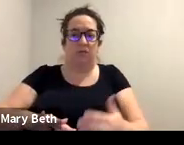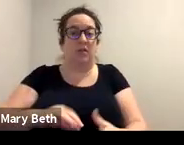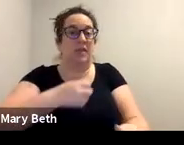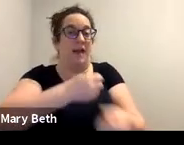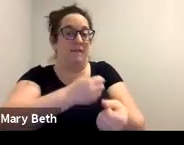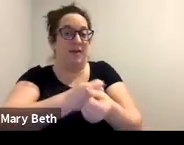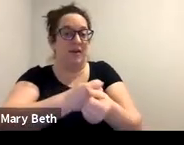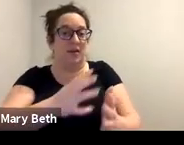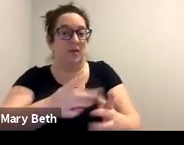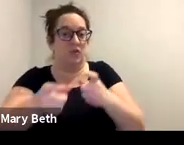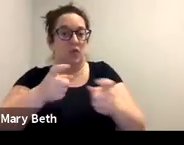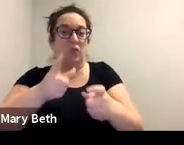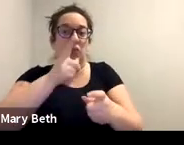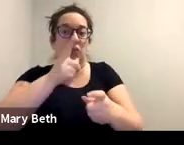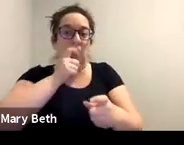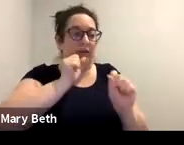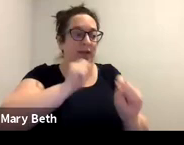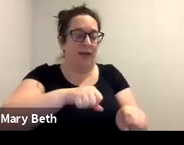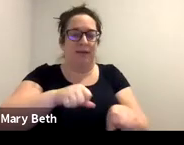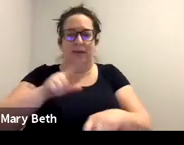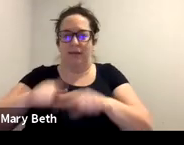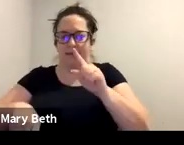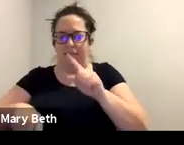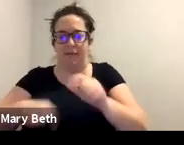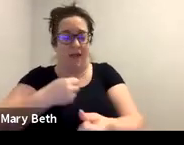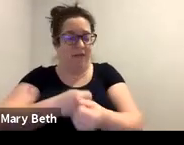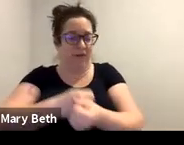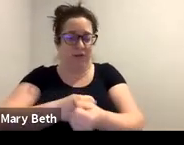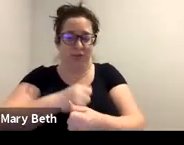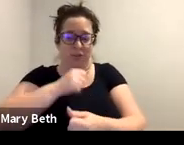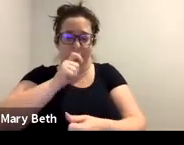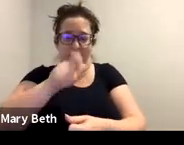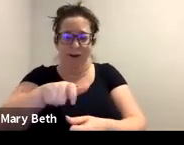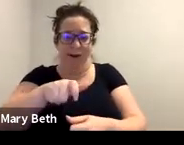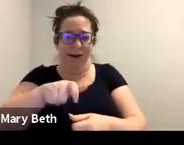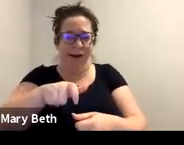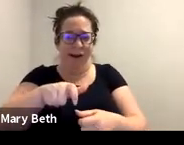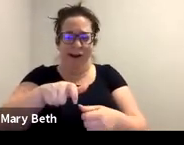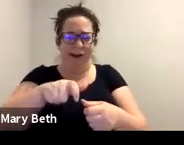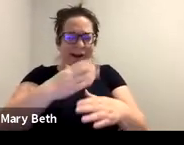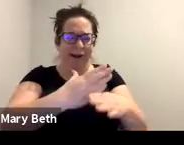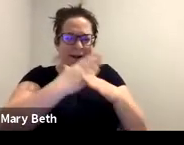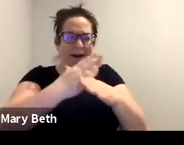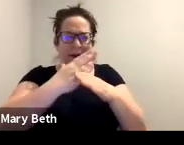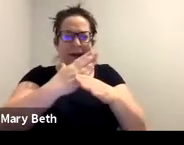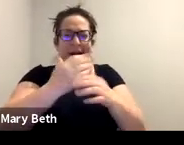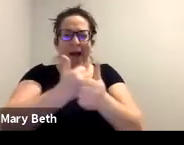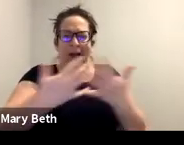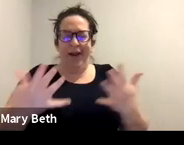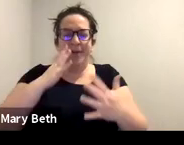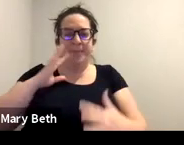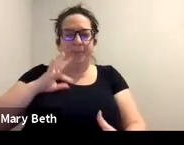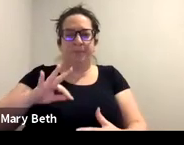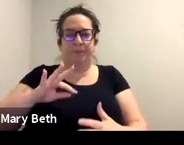with. Um, the advocate should not share information with anyone without the survivor's permission, but if the survivor is saying they're okay with it,